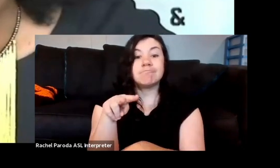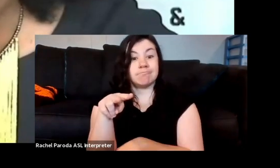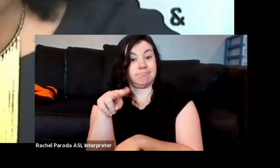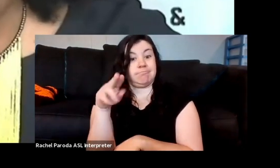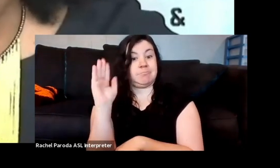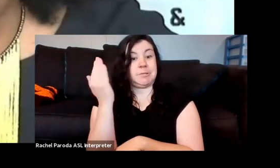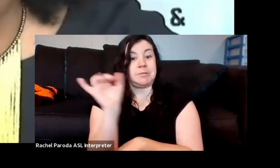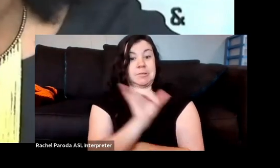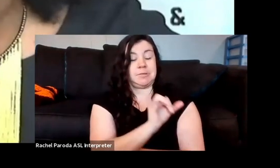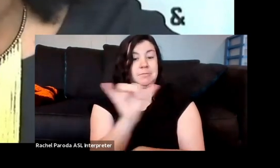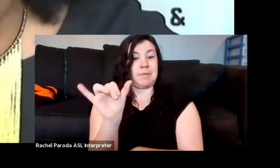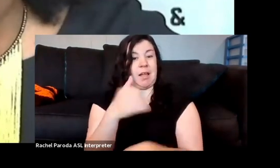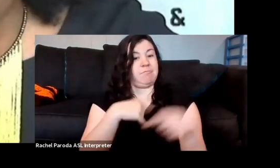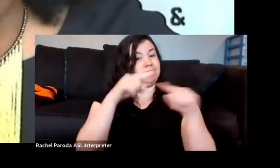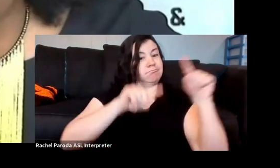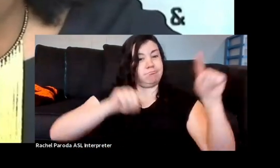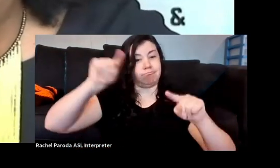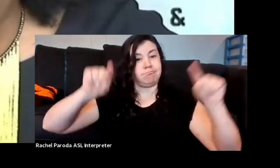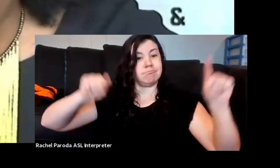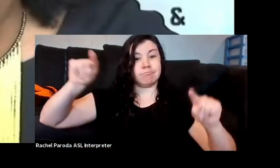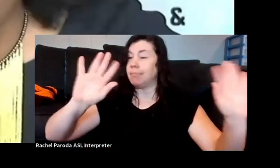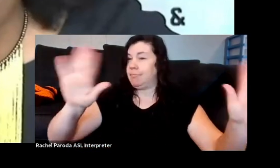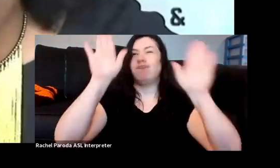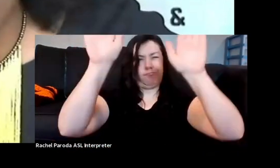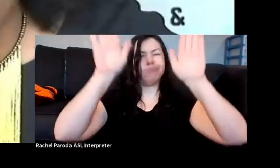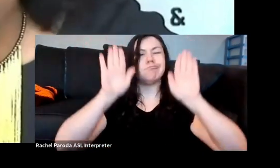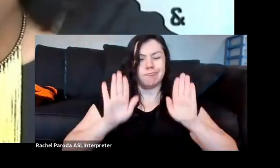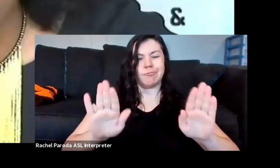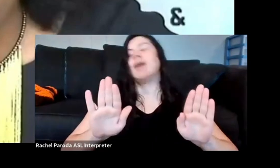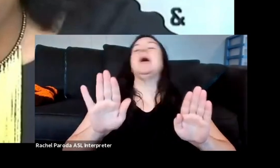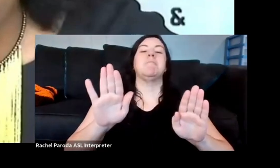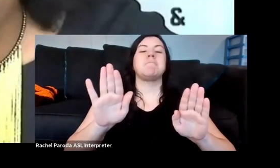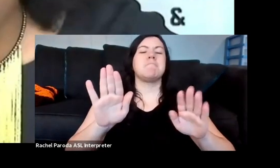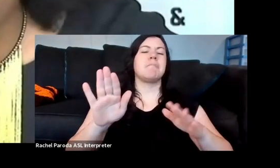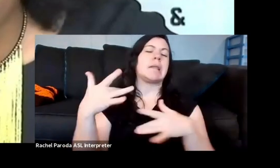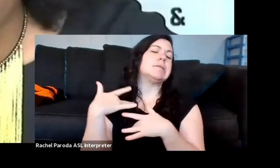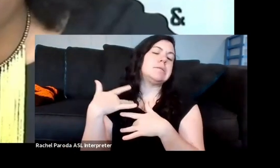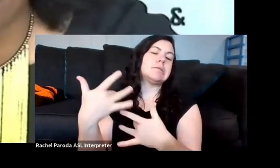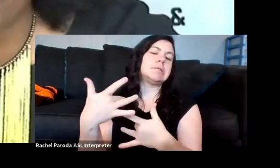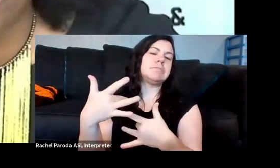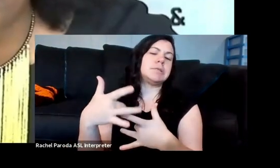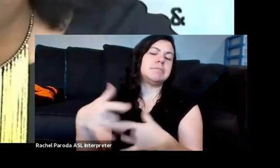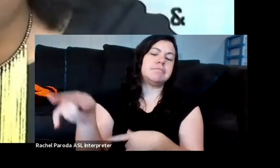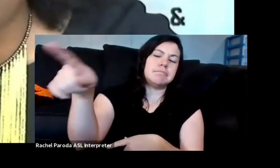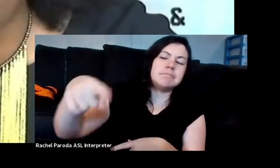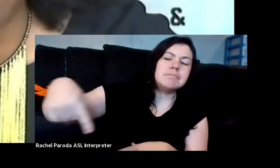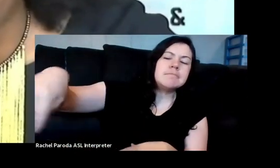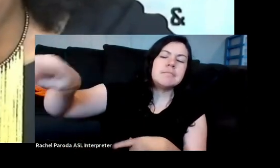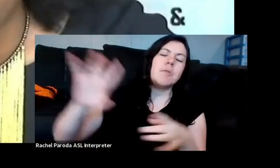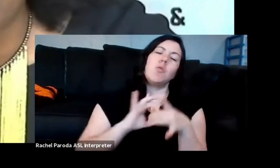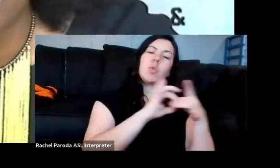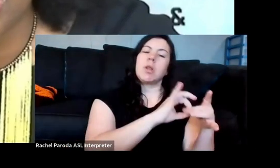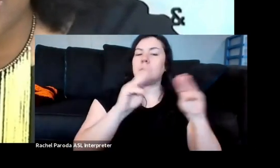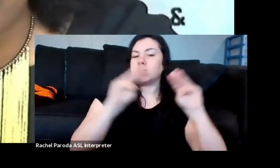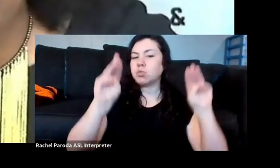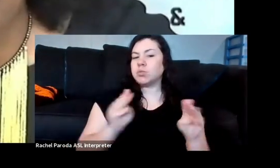a bunch of different folks here, which is great. And most of them, the majority seem like they're coming from kind of the museum field.